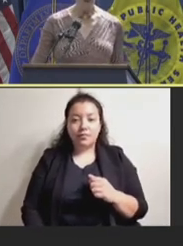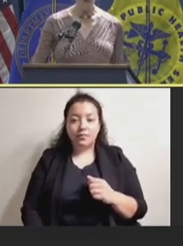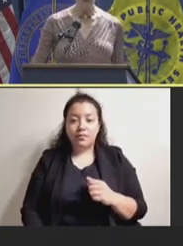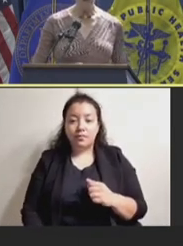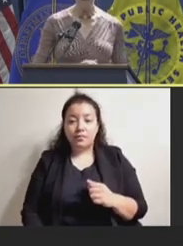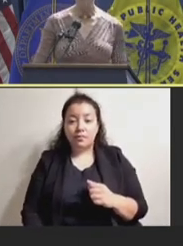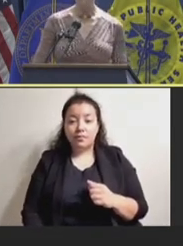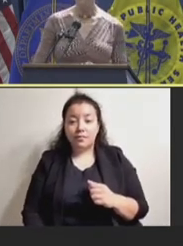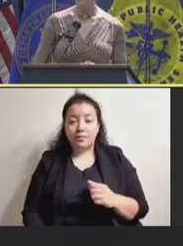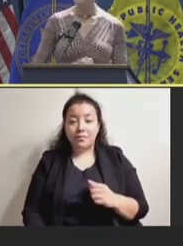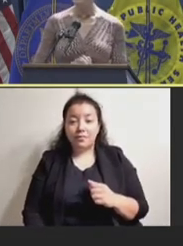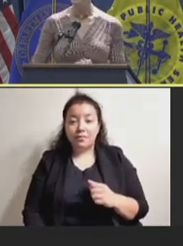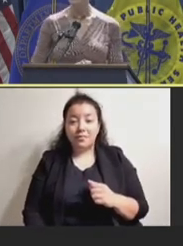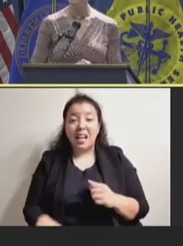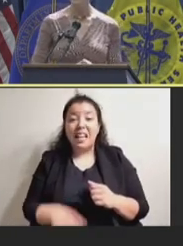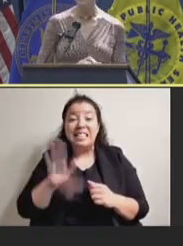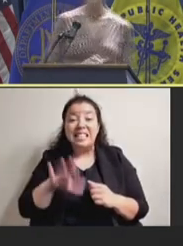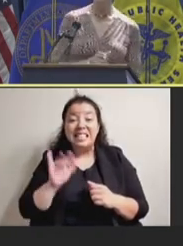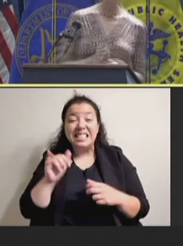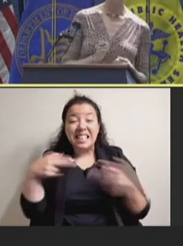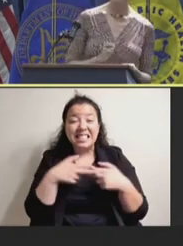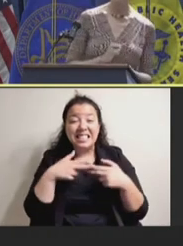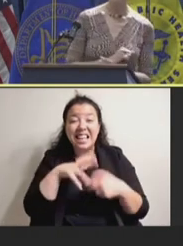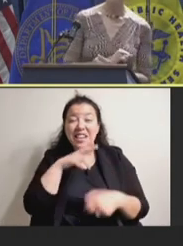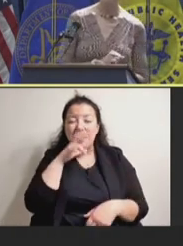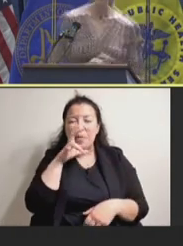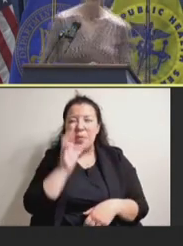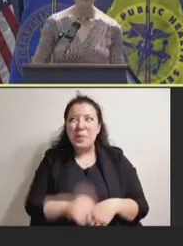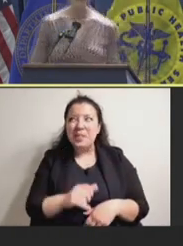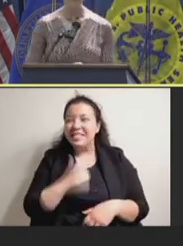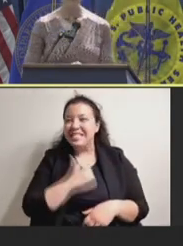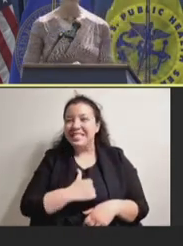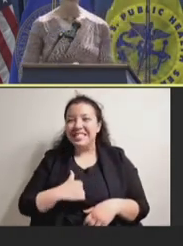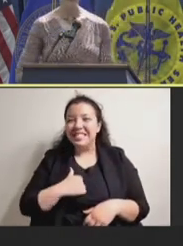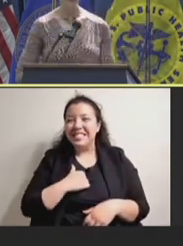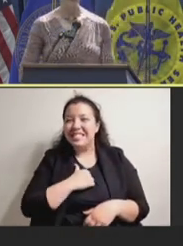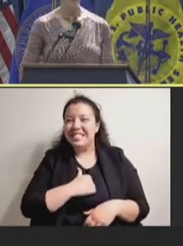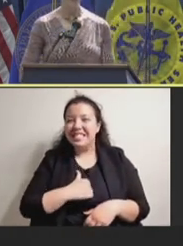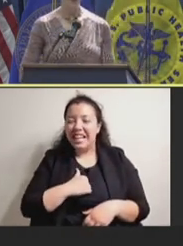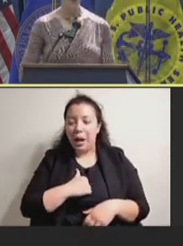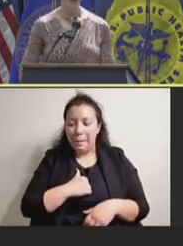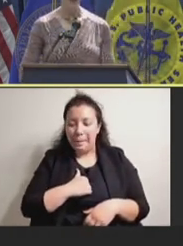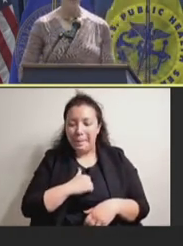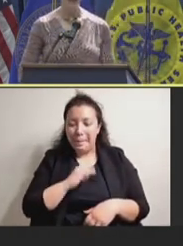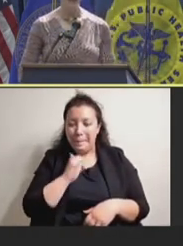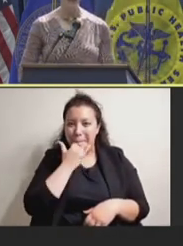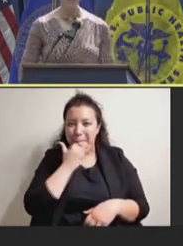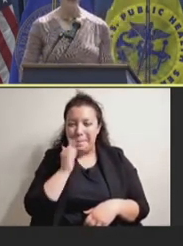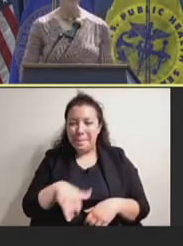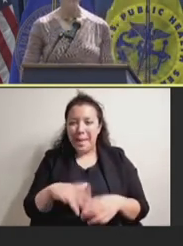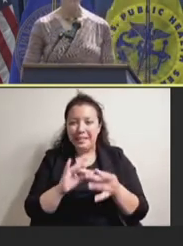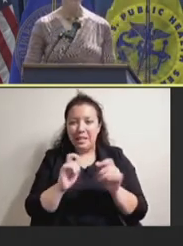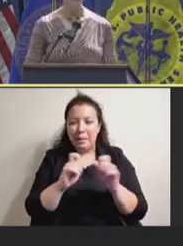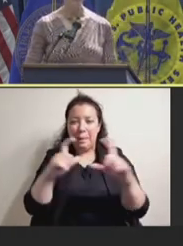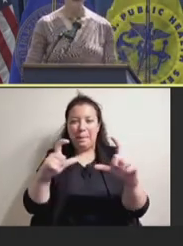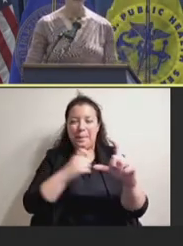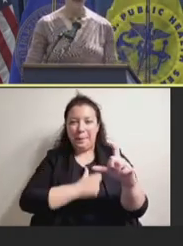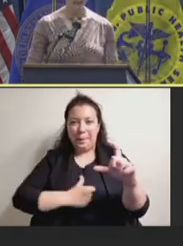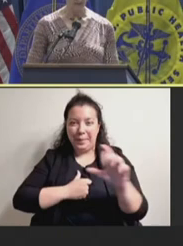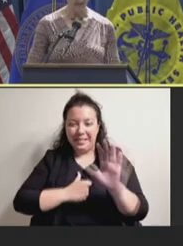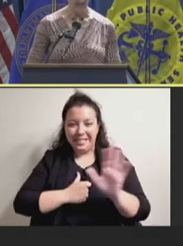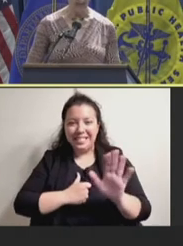Oh, this is an old vaccine. Sorry for the note there. But anyway, benefits to